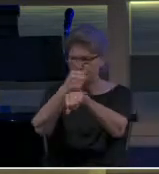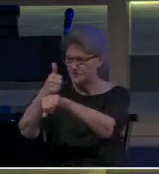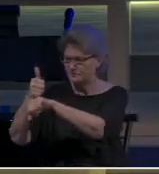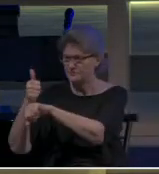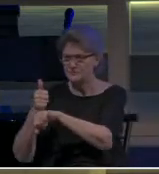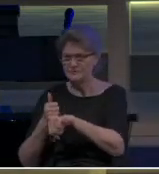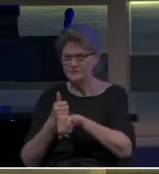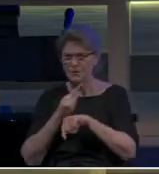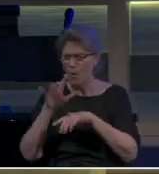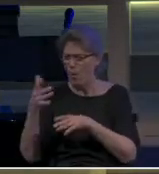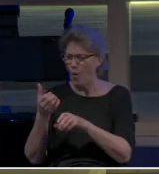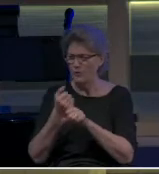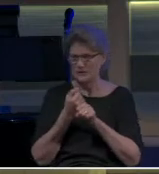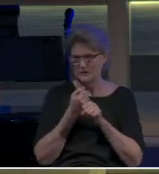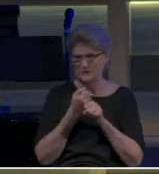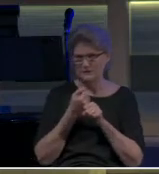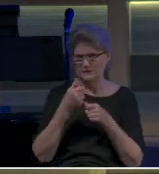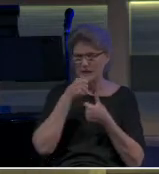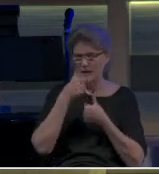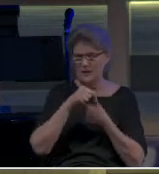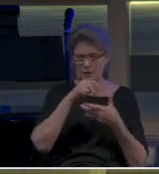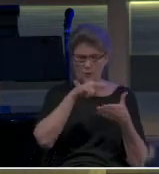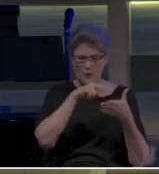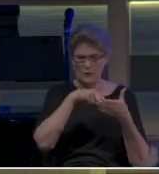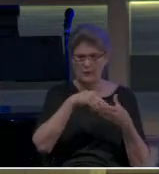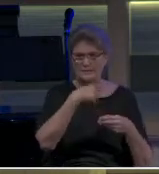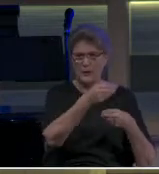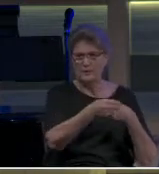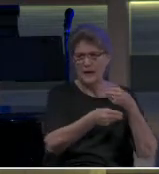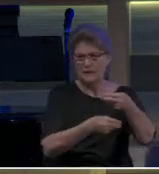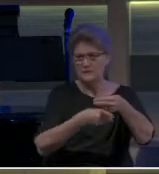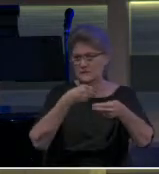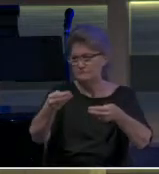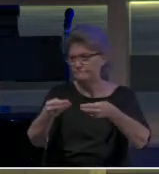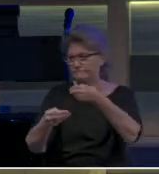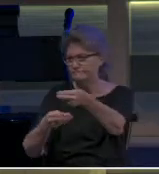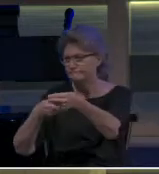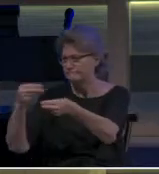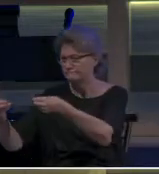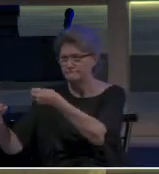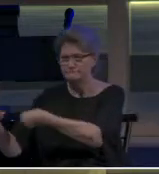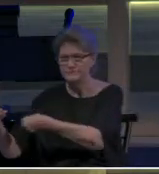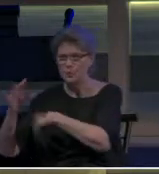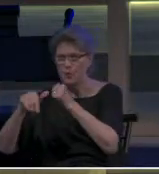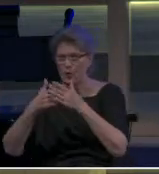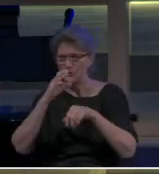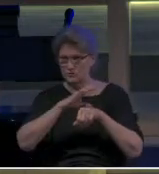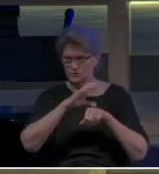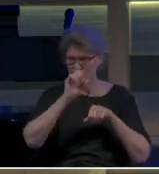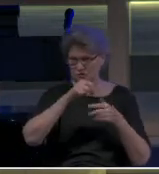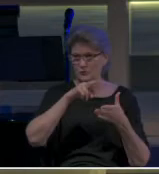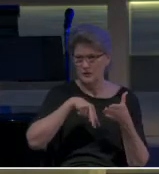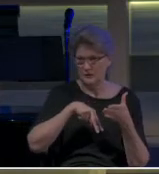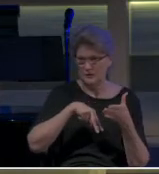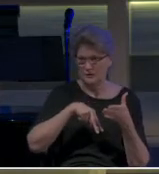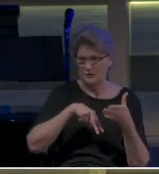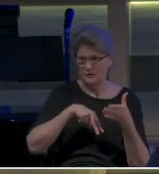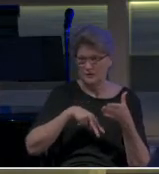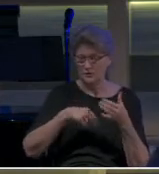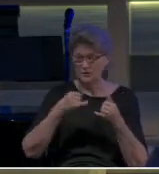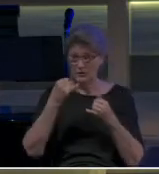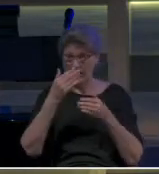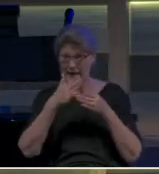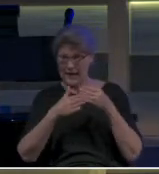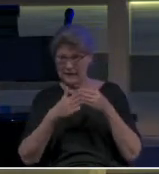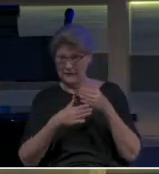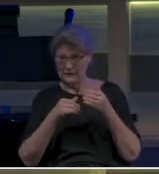existed in the cities of Crete. In fact, at the end of the letter, the final verse of the letter says, Grace